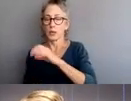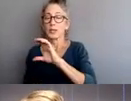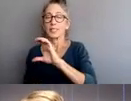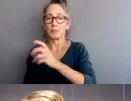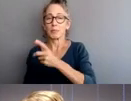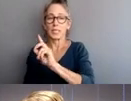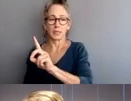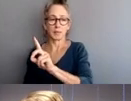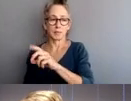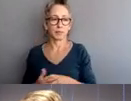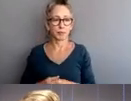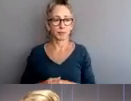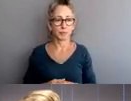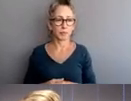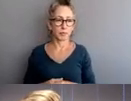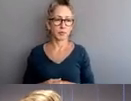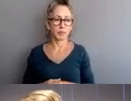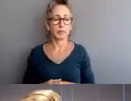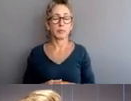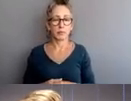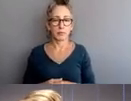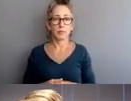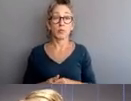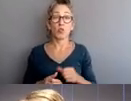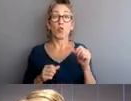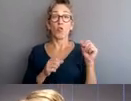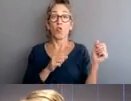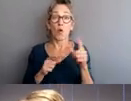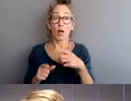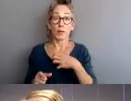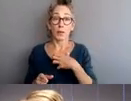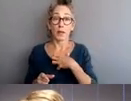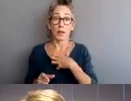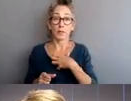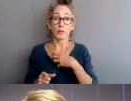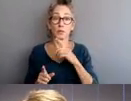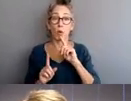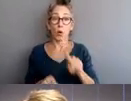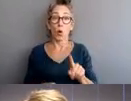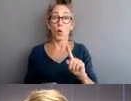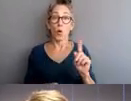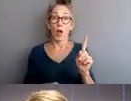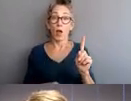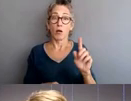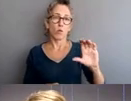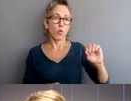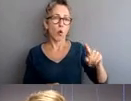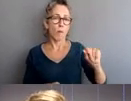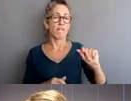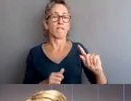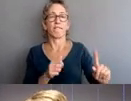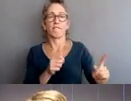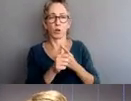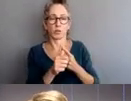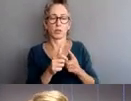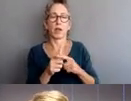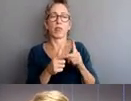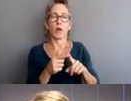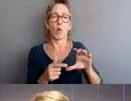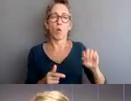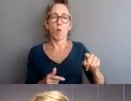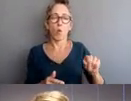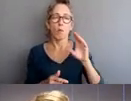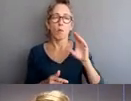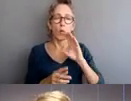COPA. Every complaint comes through the COPA system for assignment. Depending on the nature of the